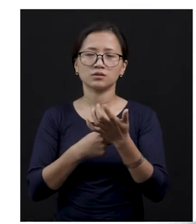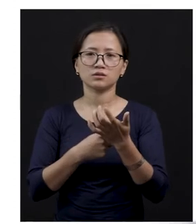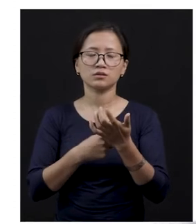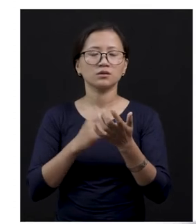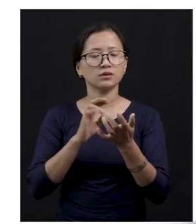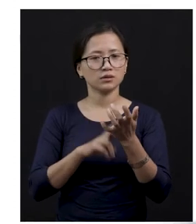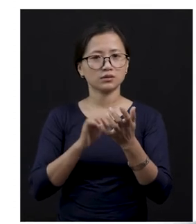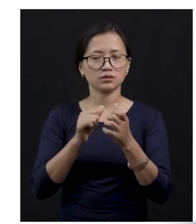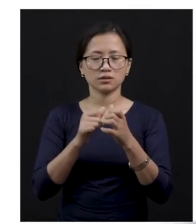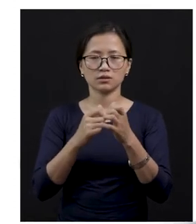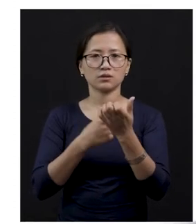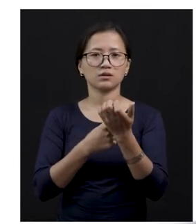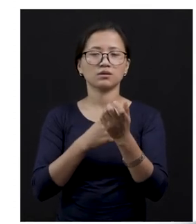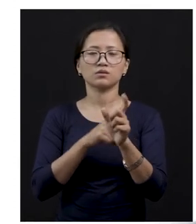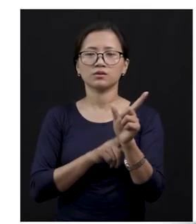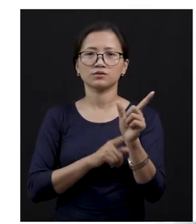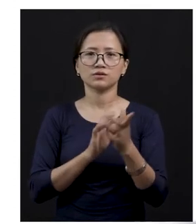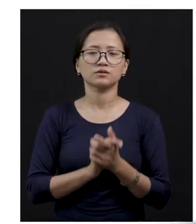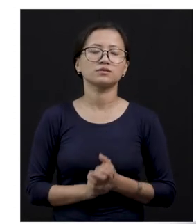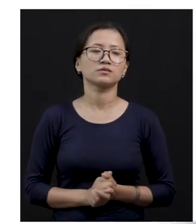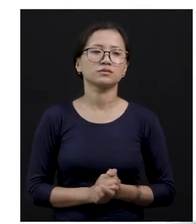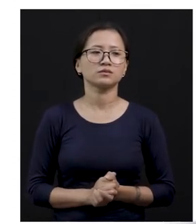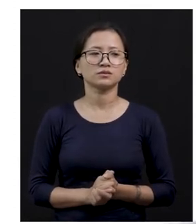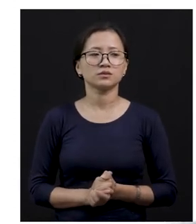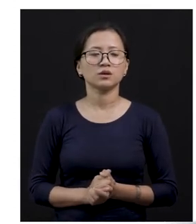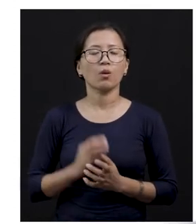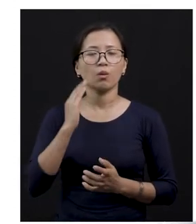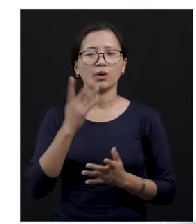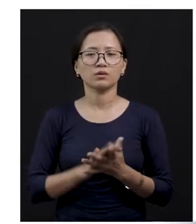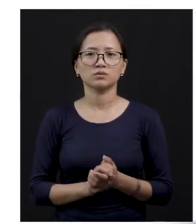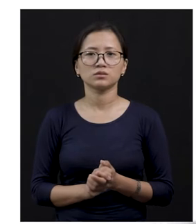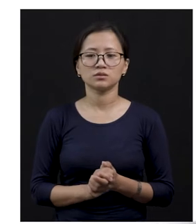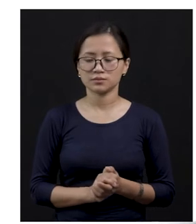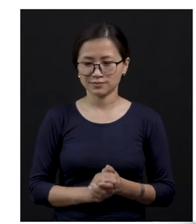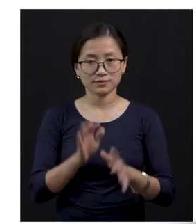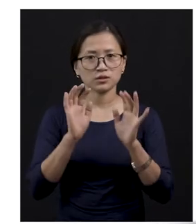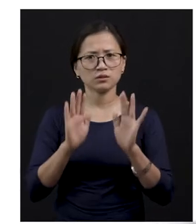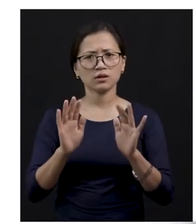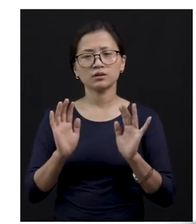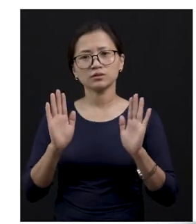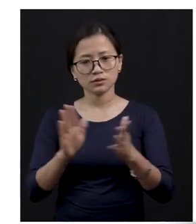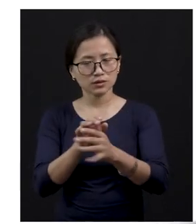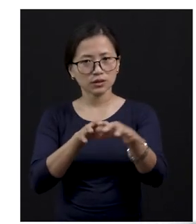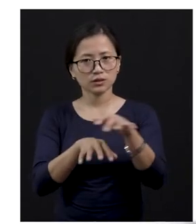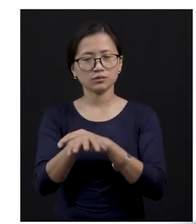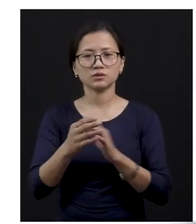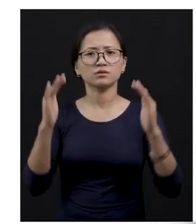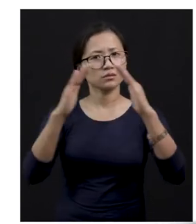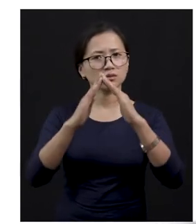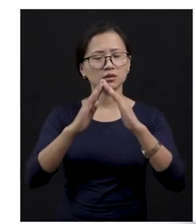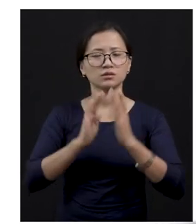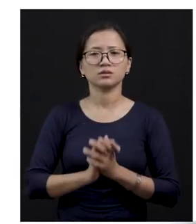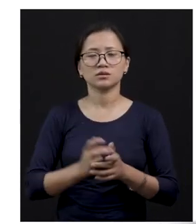clinic. In short, we call it vet, okay? So, when your, when the animals in your house, they get sick, they fall